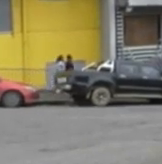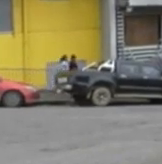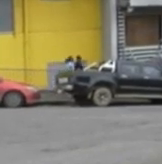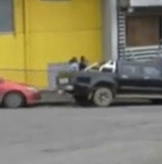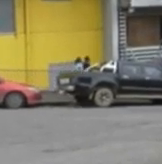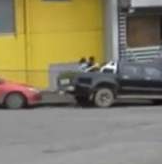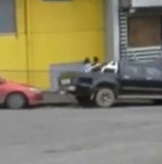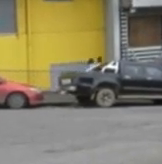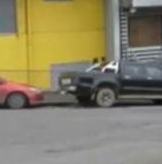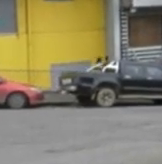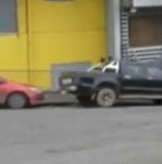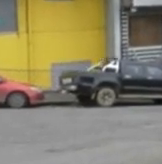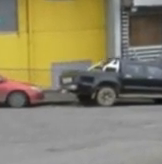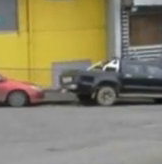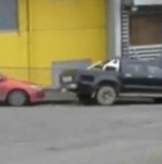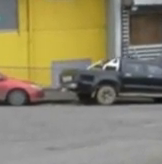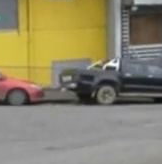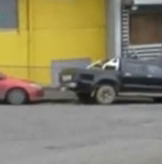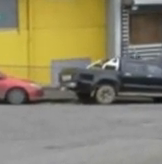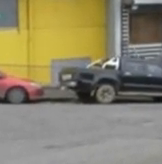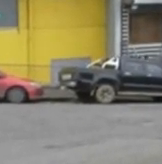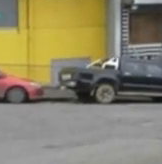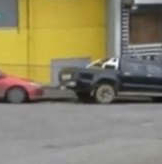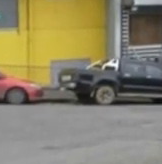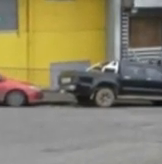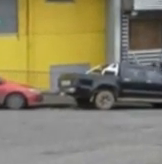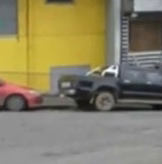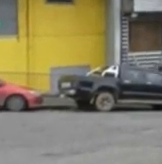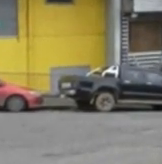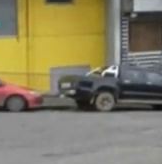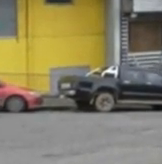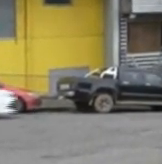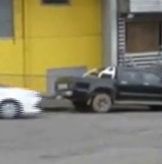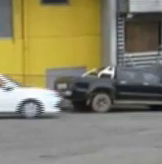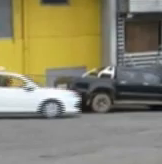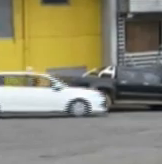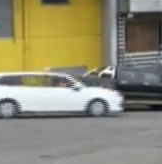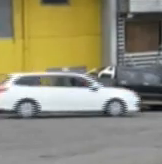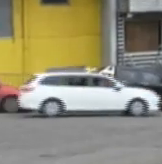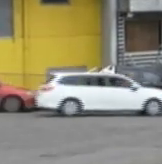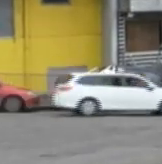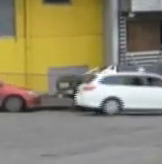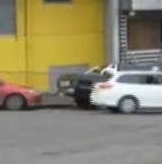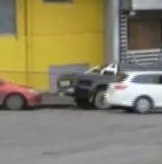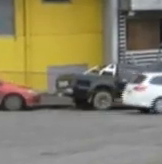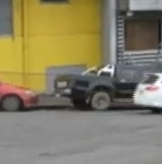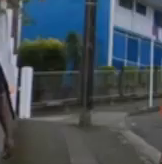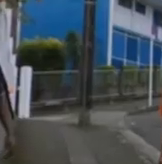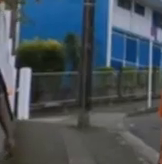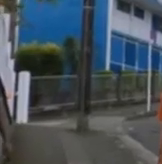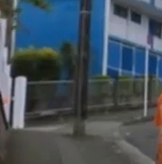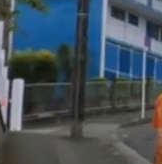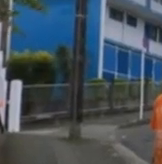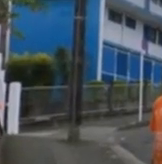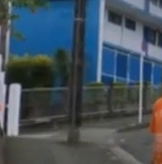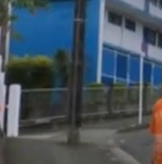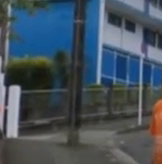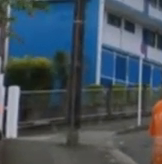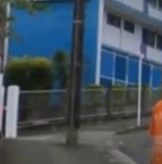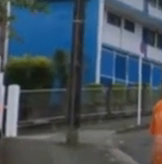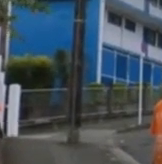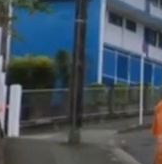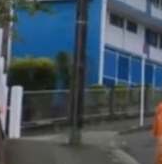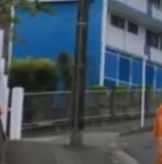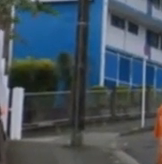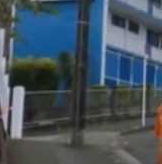that's the... and like in the public too, Public should be addressed. People, those who have